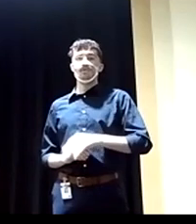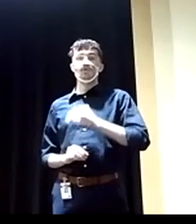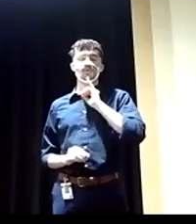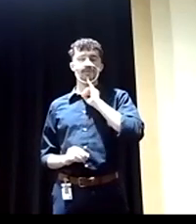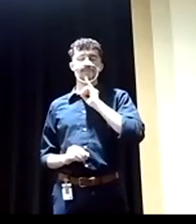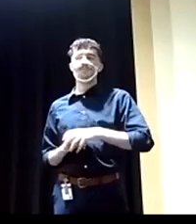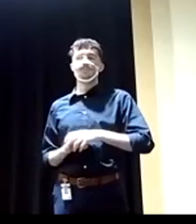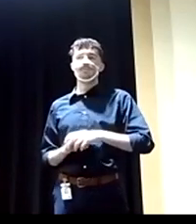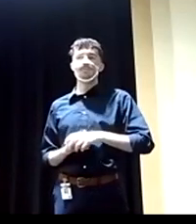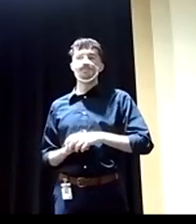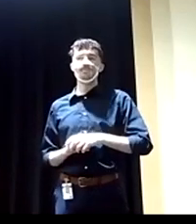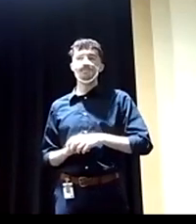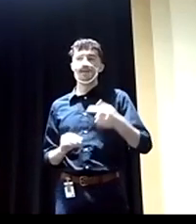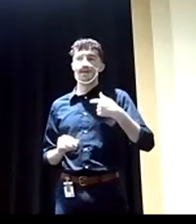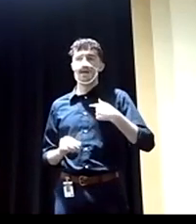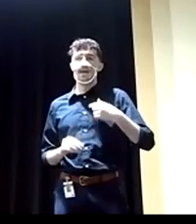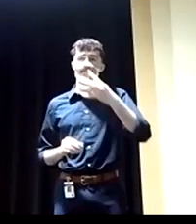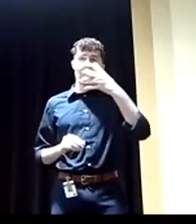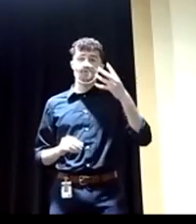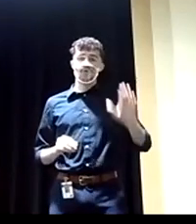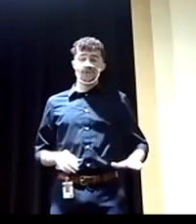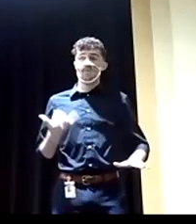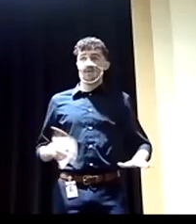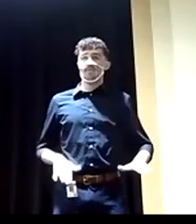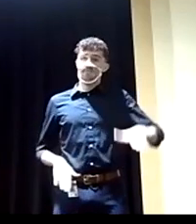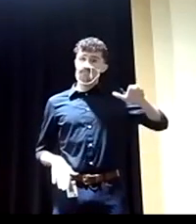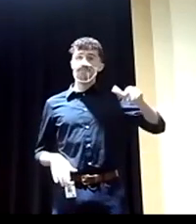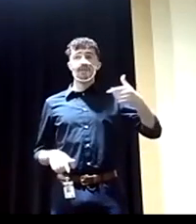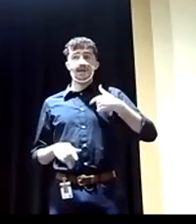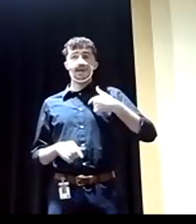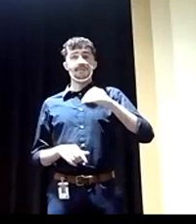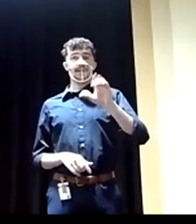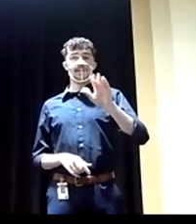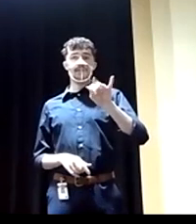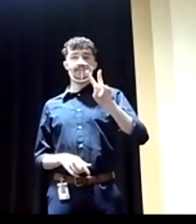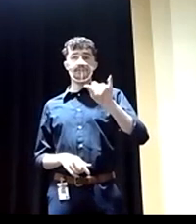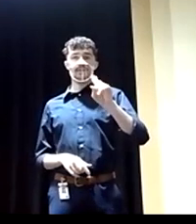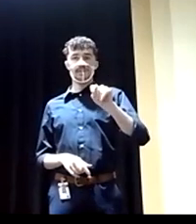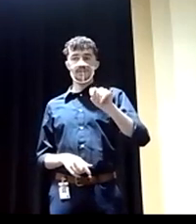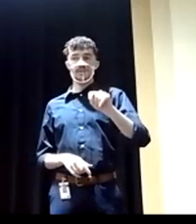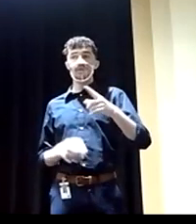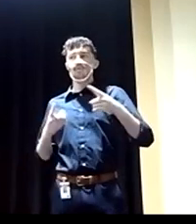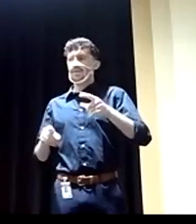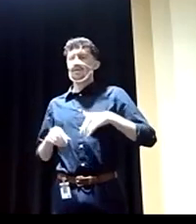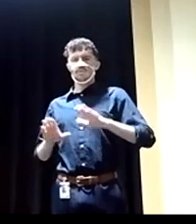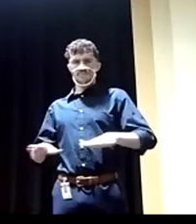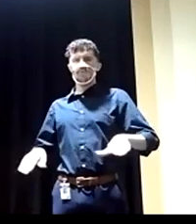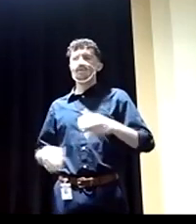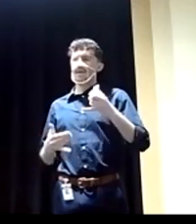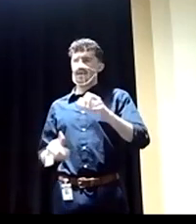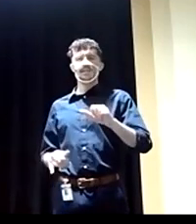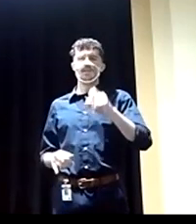now an adult. I am an activist. And even as a candidate, I have spoken and met with.